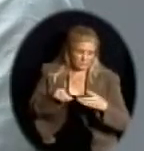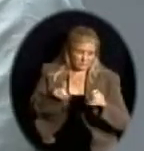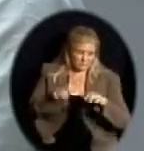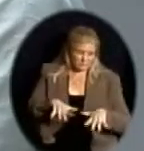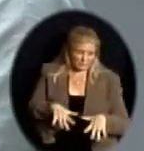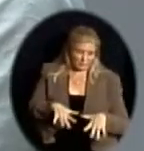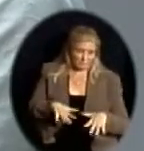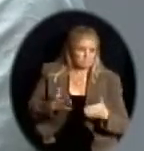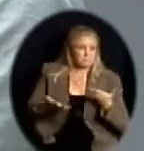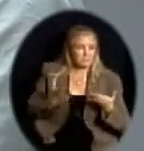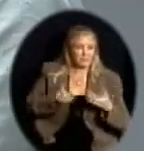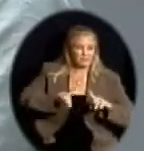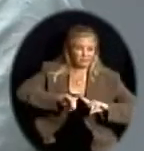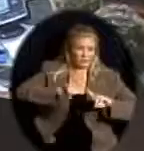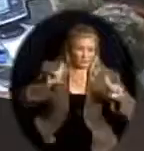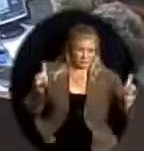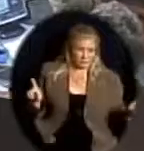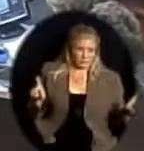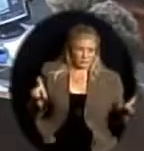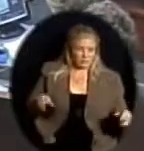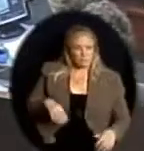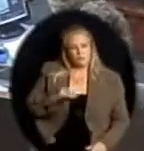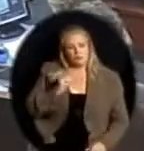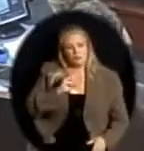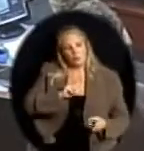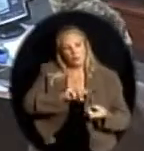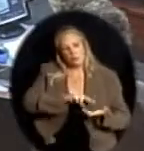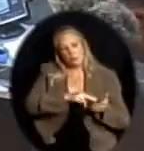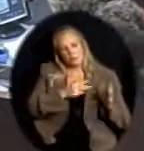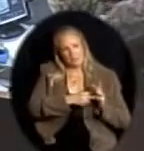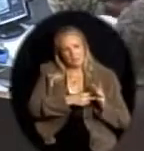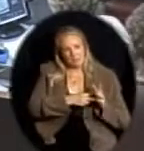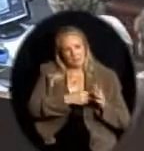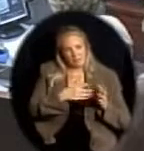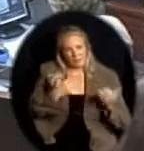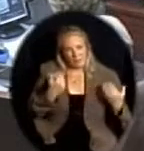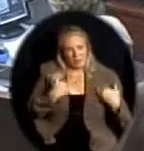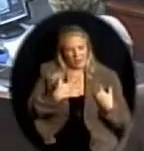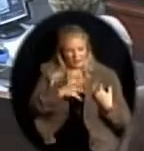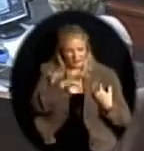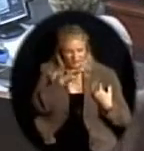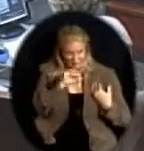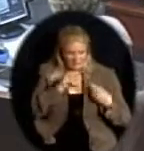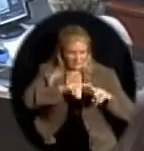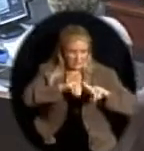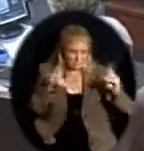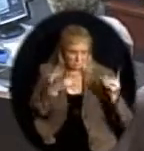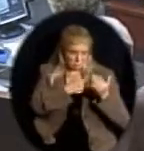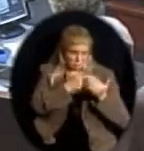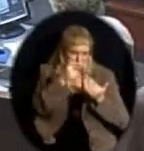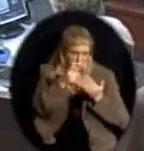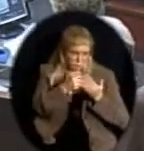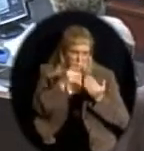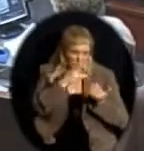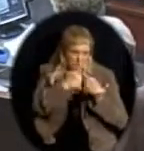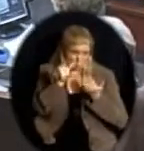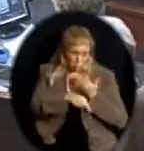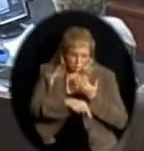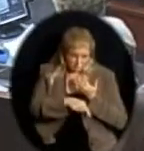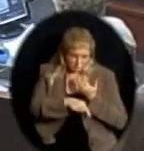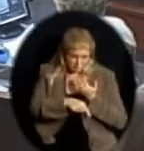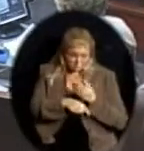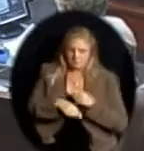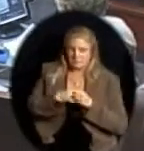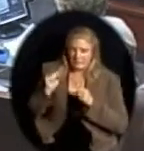very different. So, basically, there's 50 different programs. Yes, sir. And it seems to me,